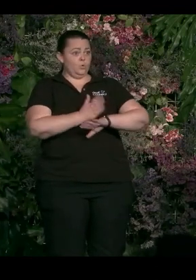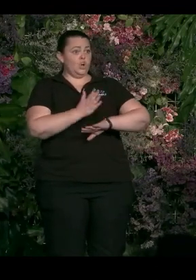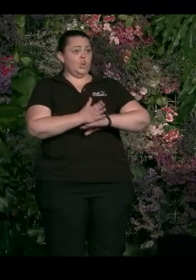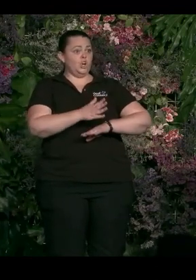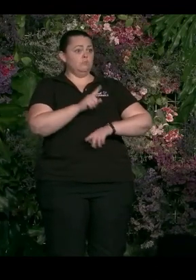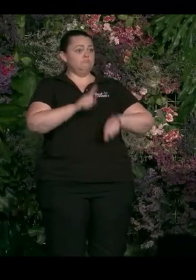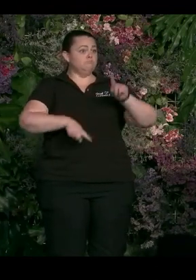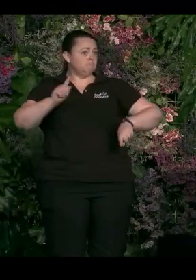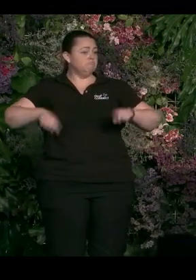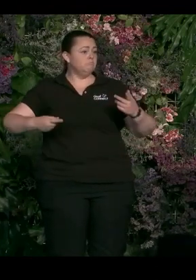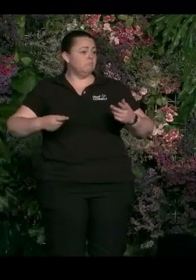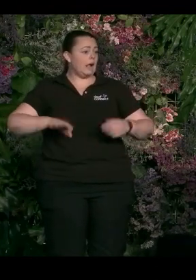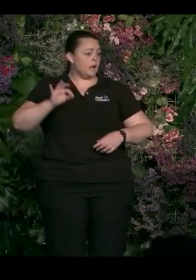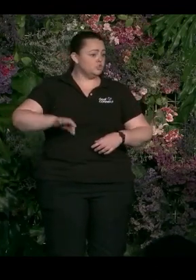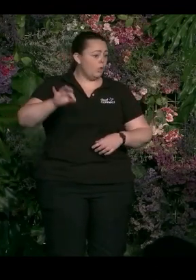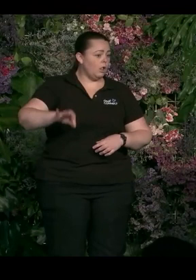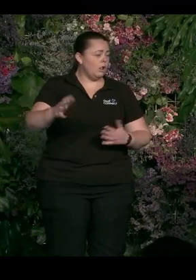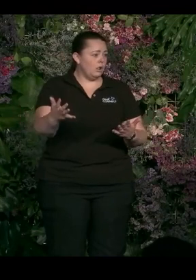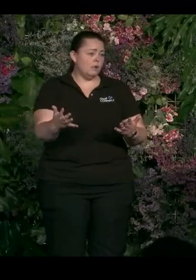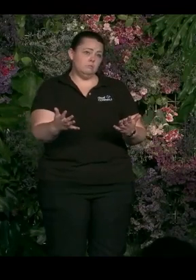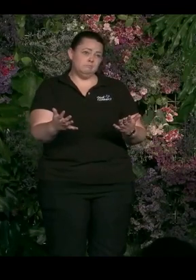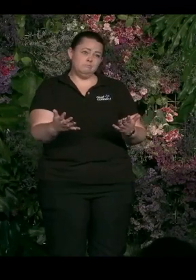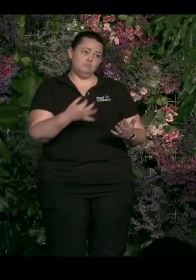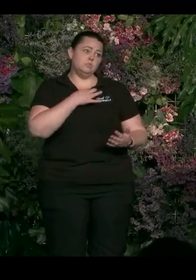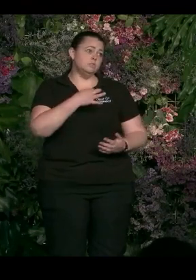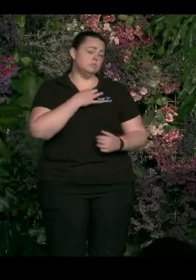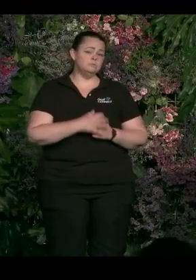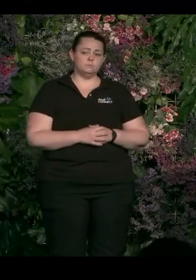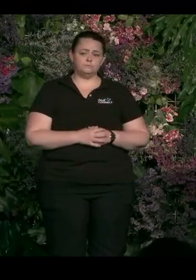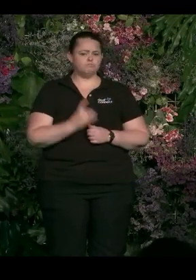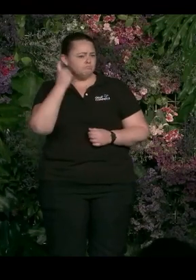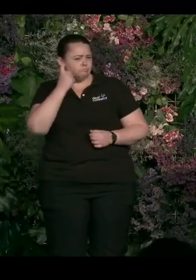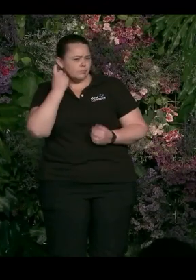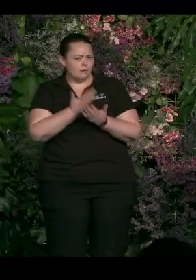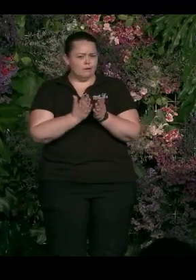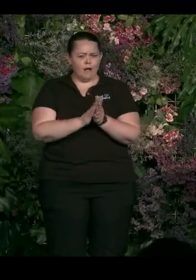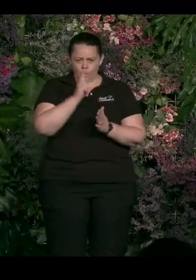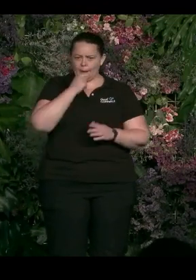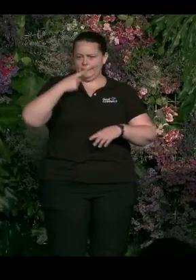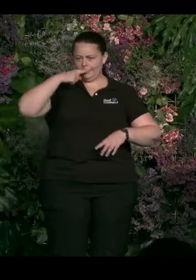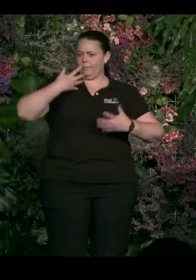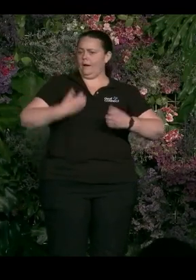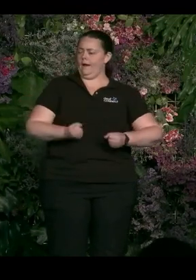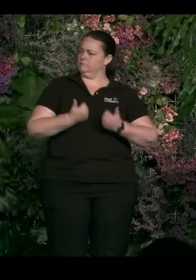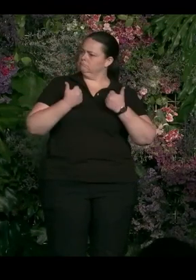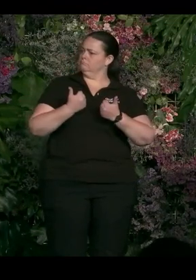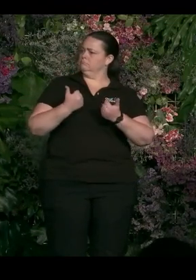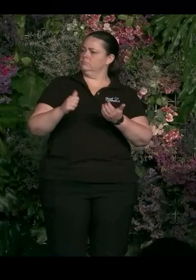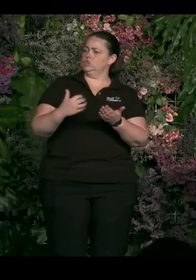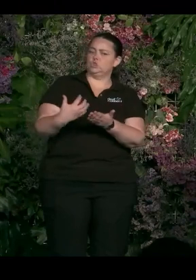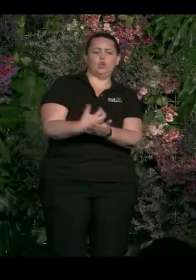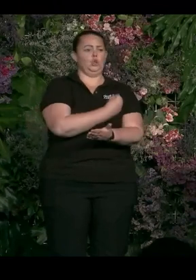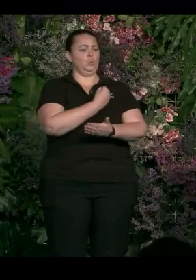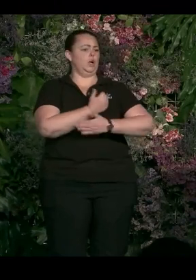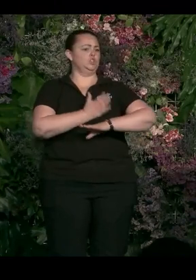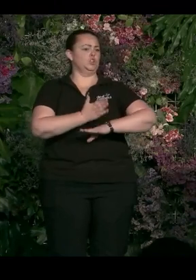jobs, what are the opportunities that people genuinely have to have secure, good quality jobs where they're fully recognised